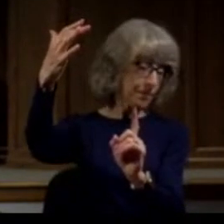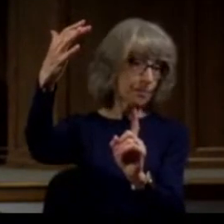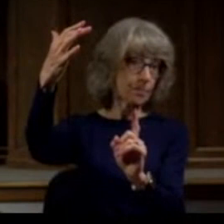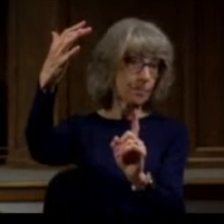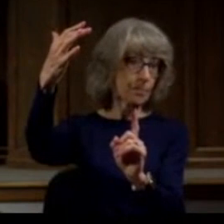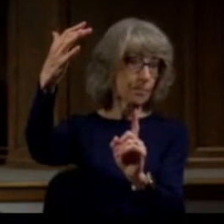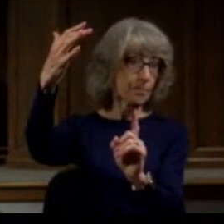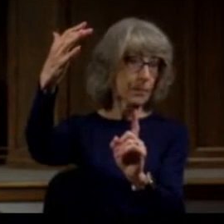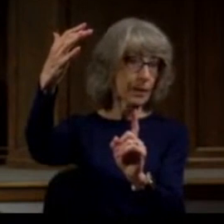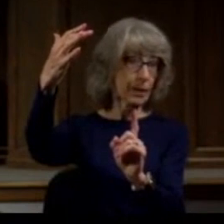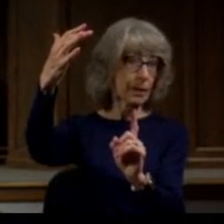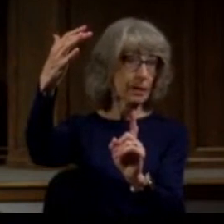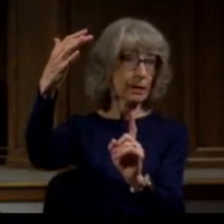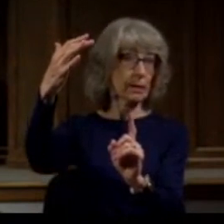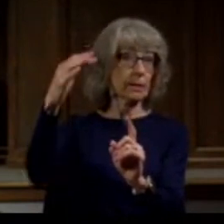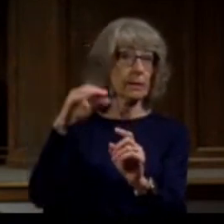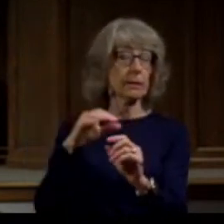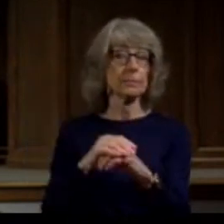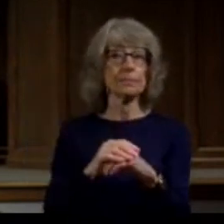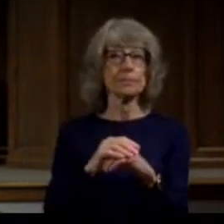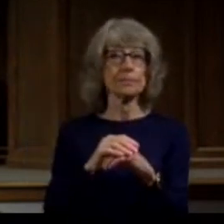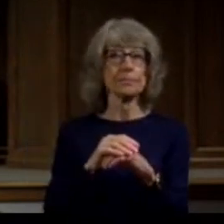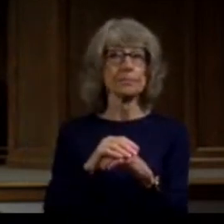from heaven flashed around me.